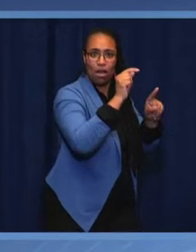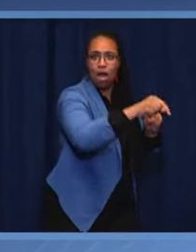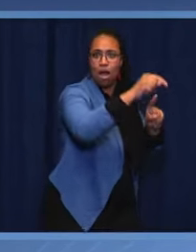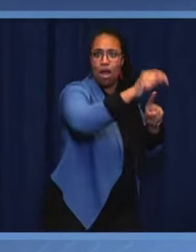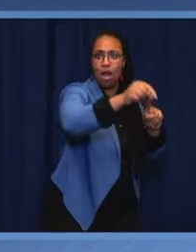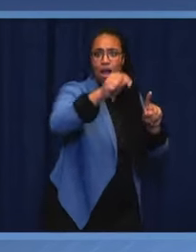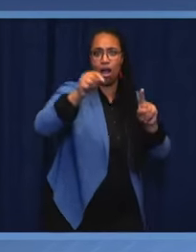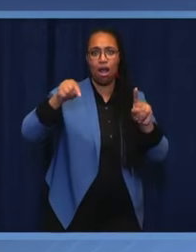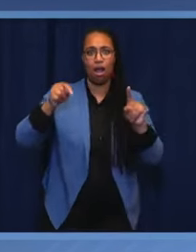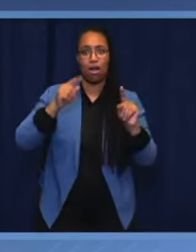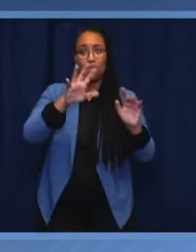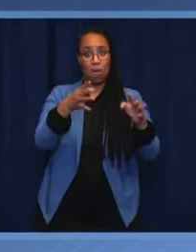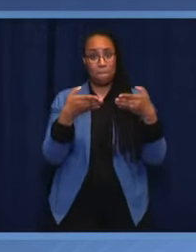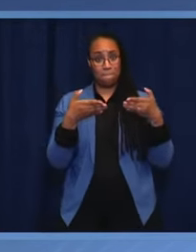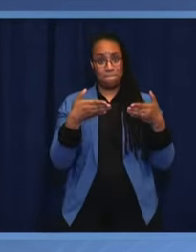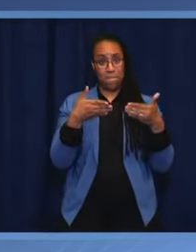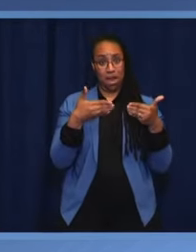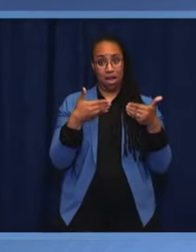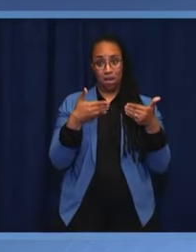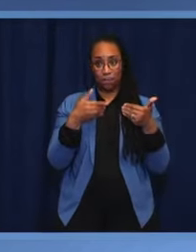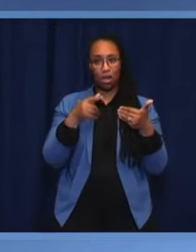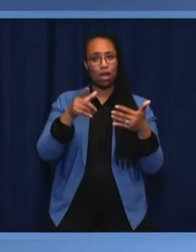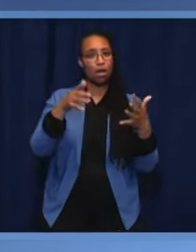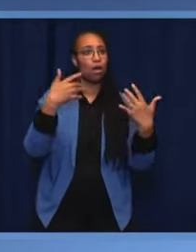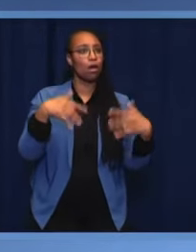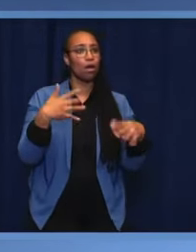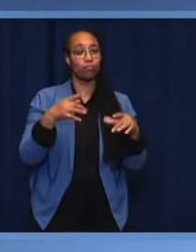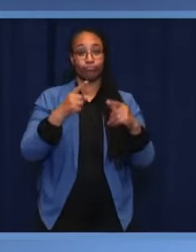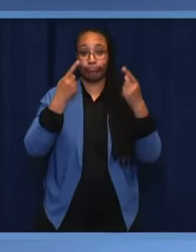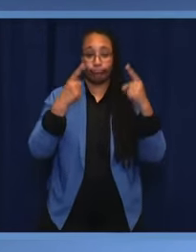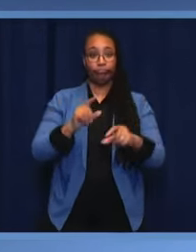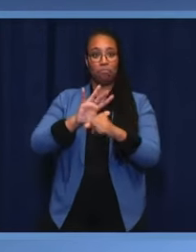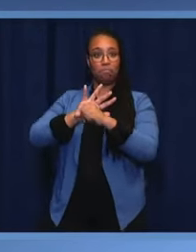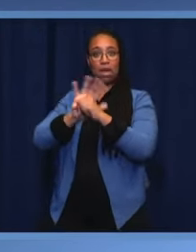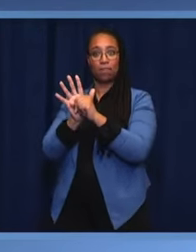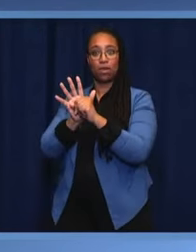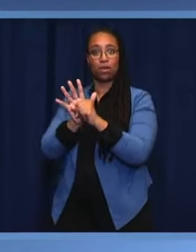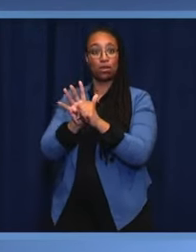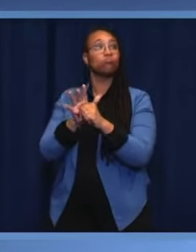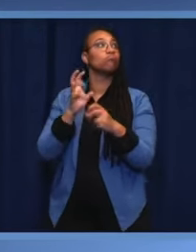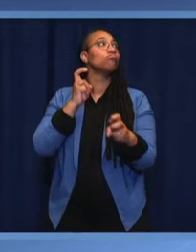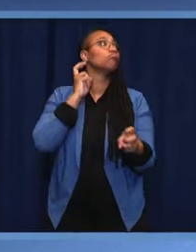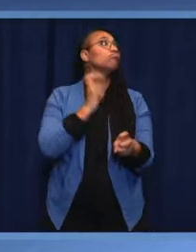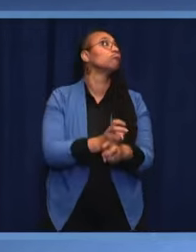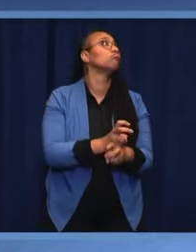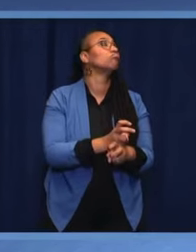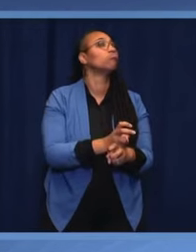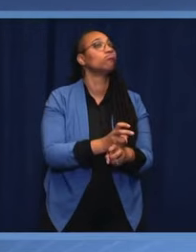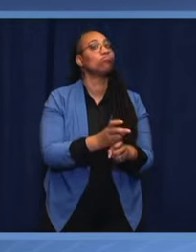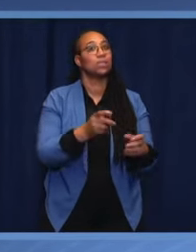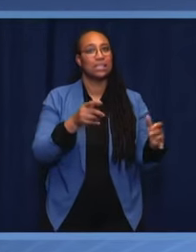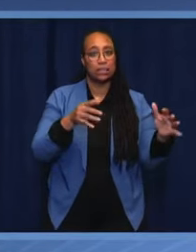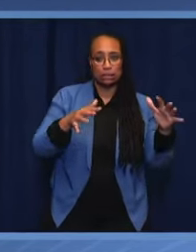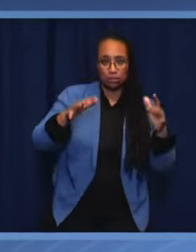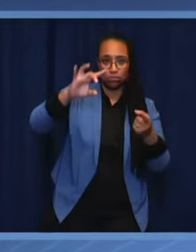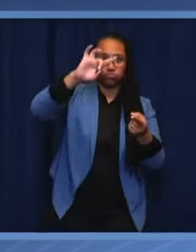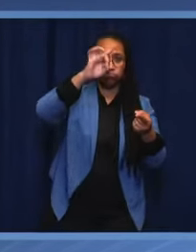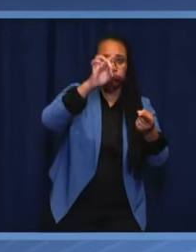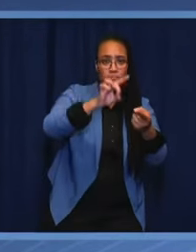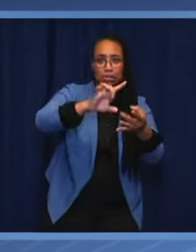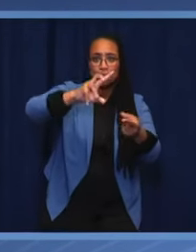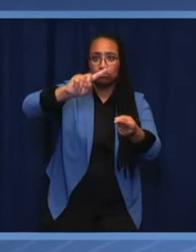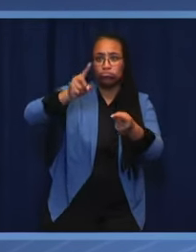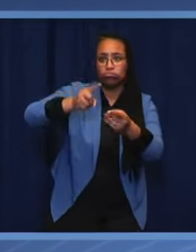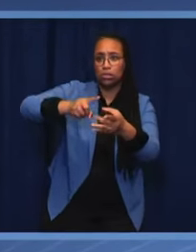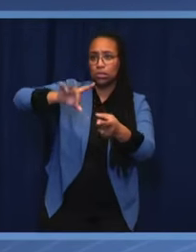years in the pandemic, while the airports and the harbors of the rest of the world were closed,